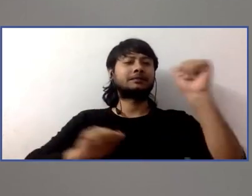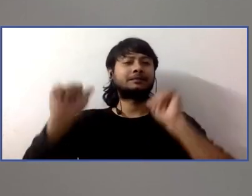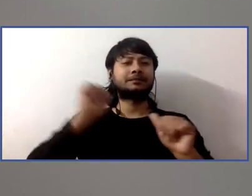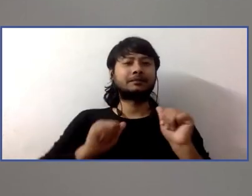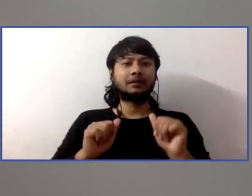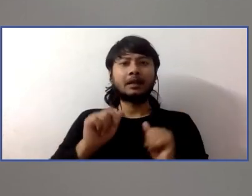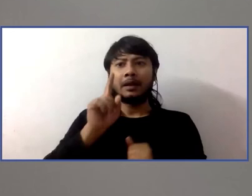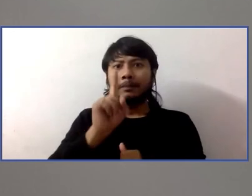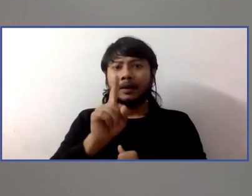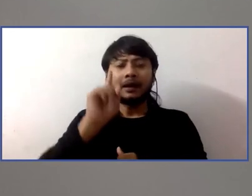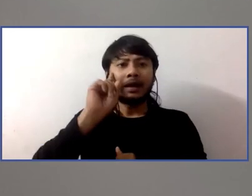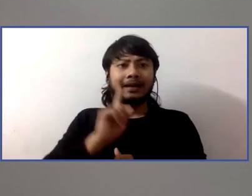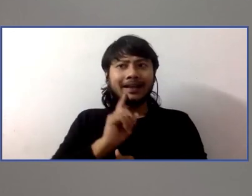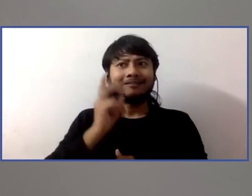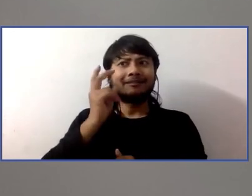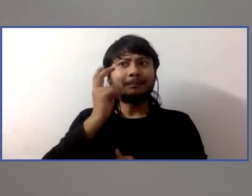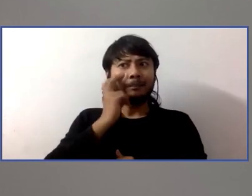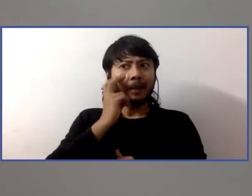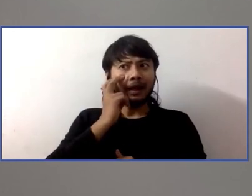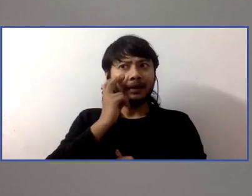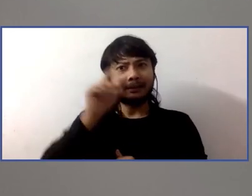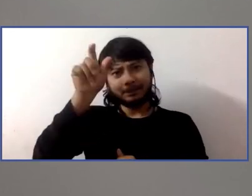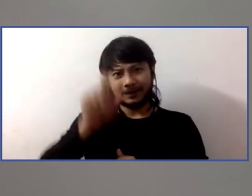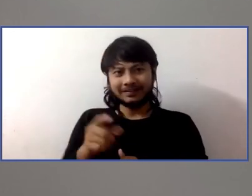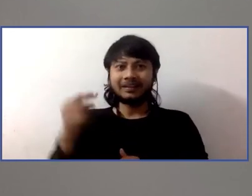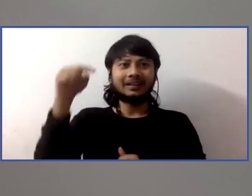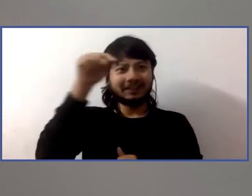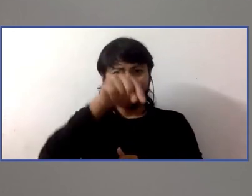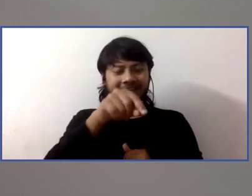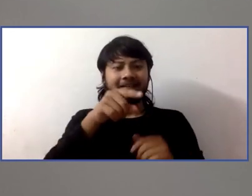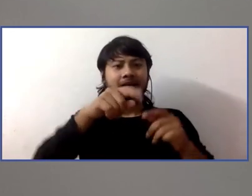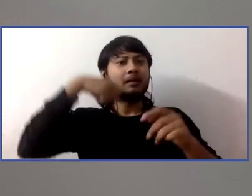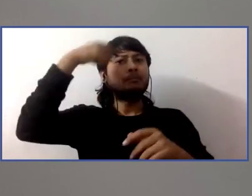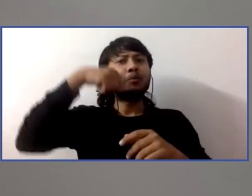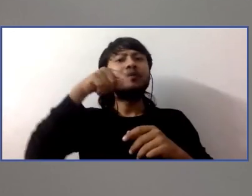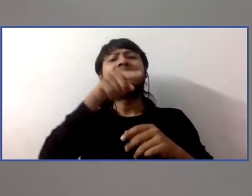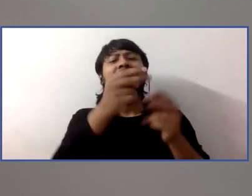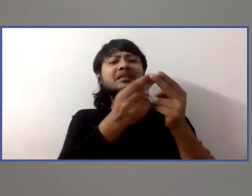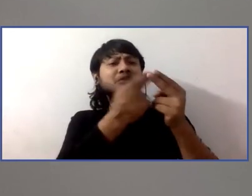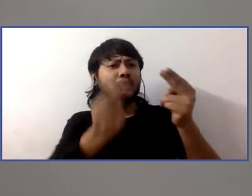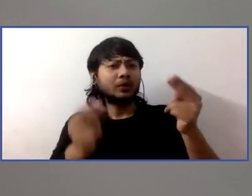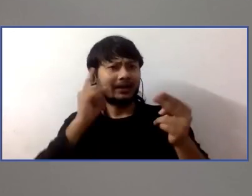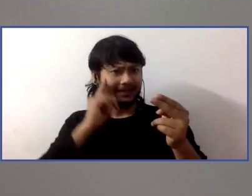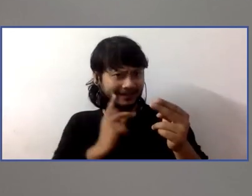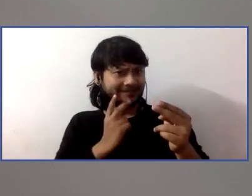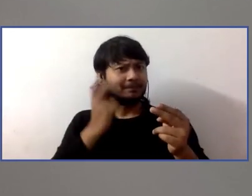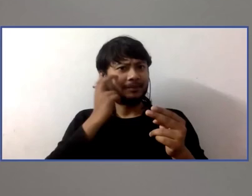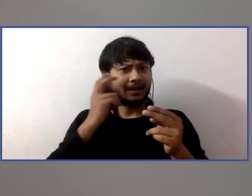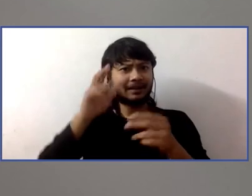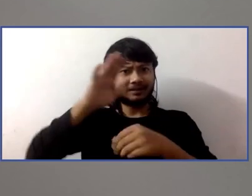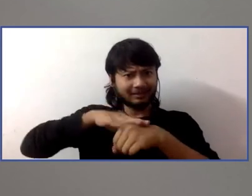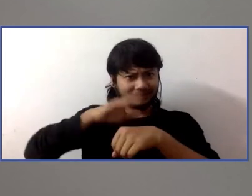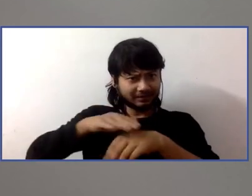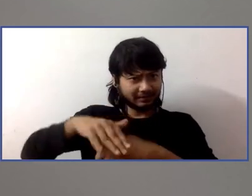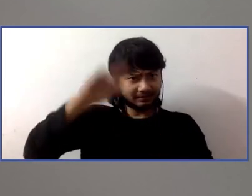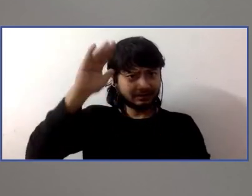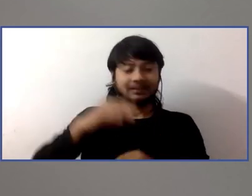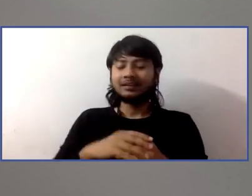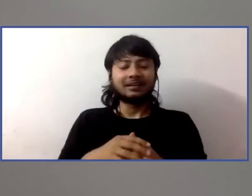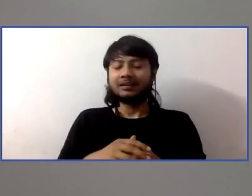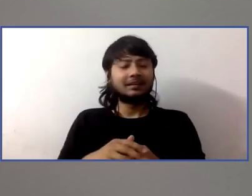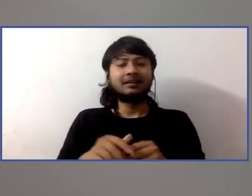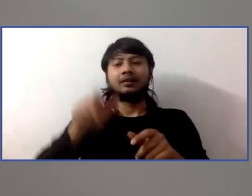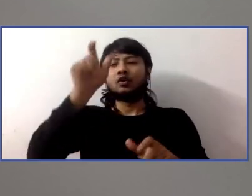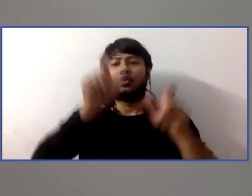DeafBlindness. It's a film about human connection, and more specifically, the power of human connection despite our